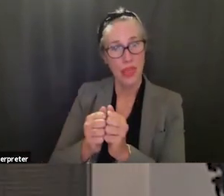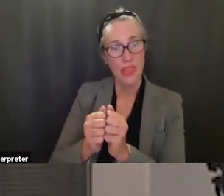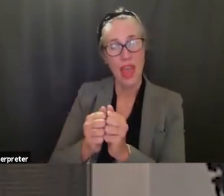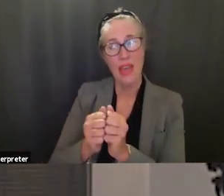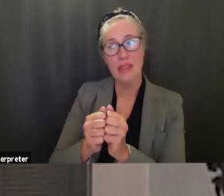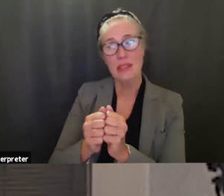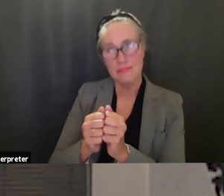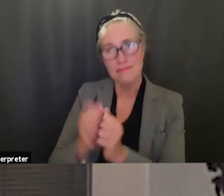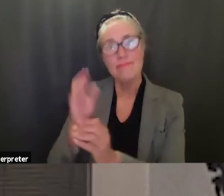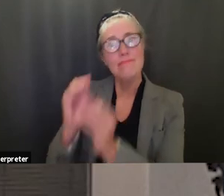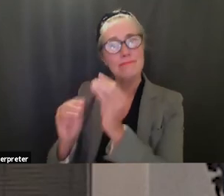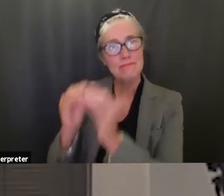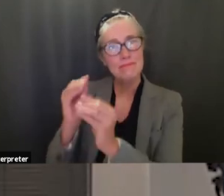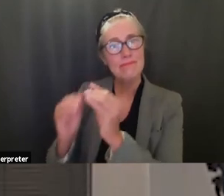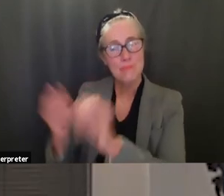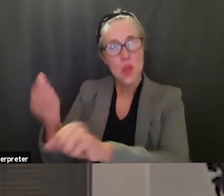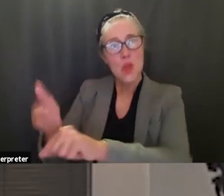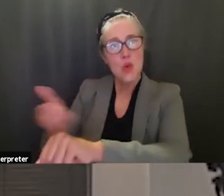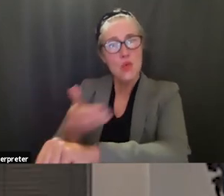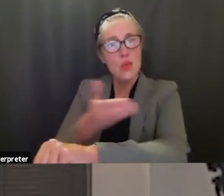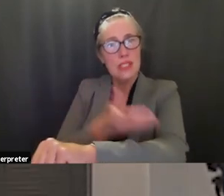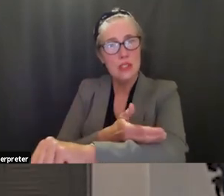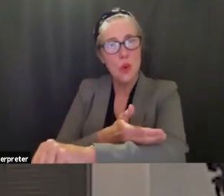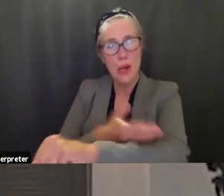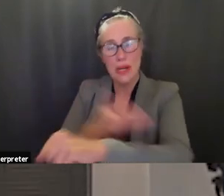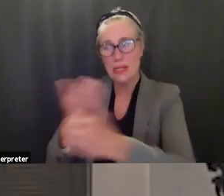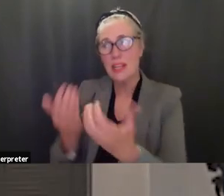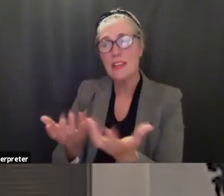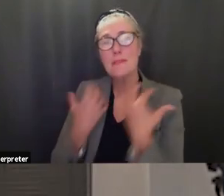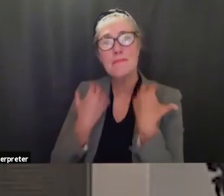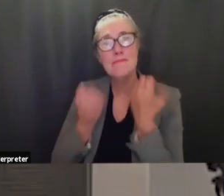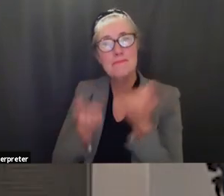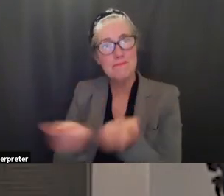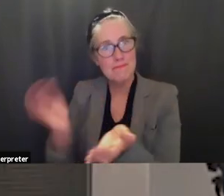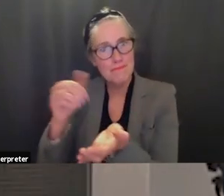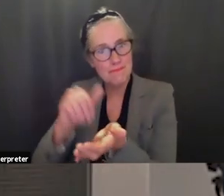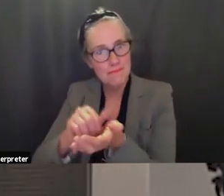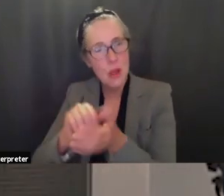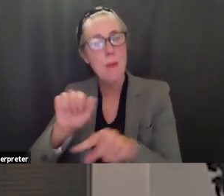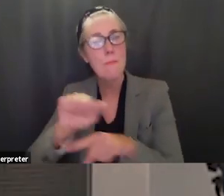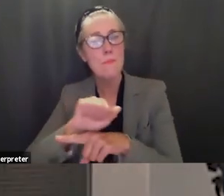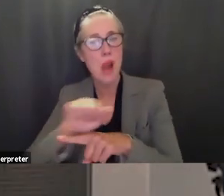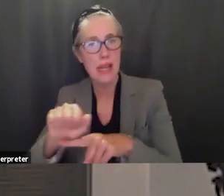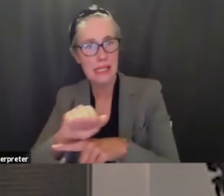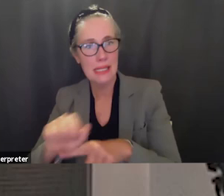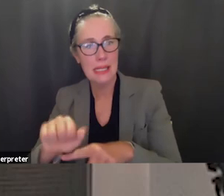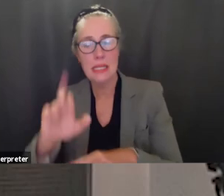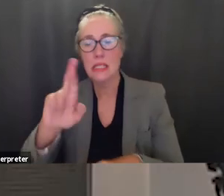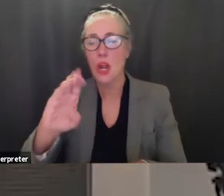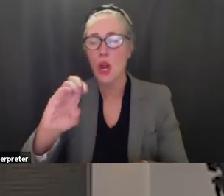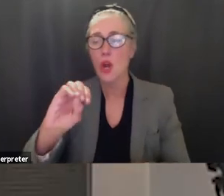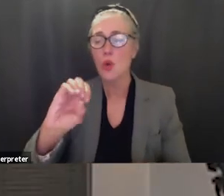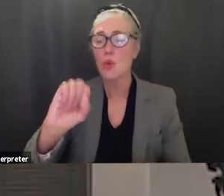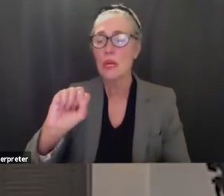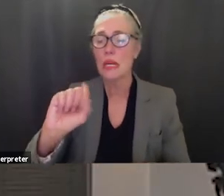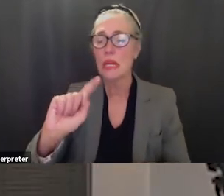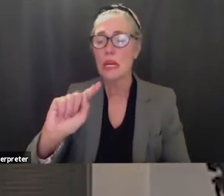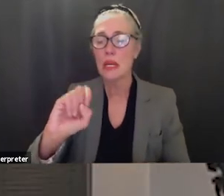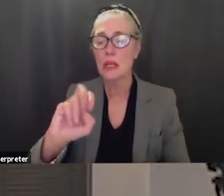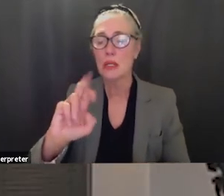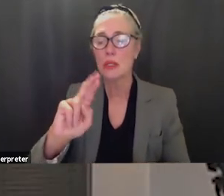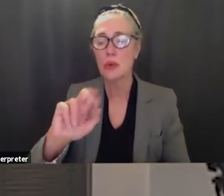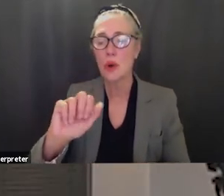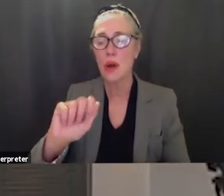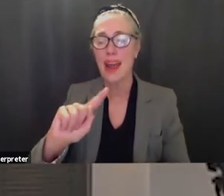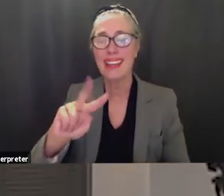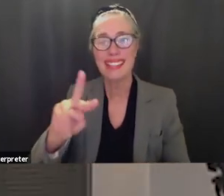mr vends and i were talking about this today is how do we keep we need to track that and so we're going to see if a